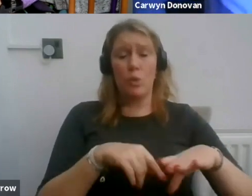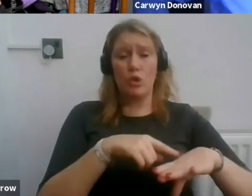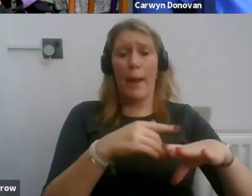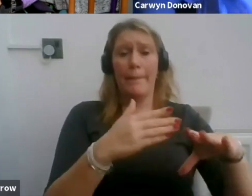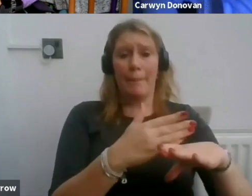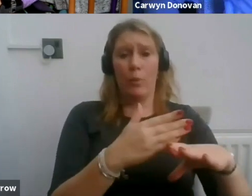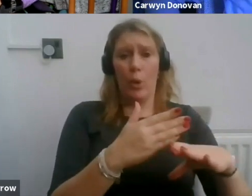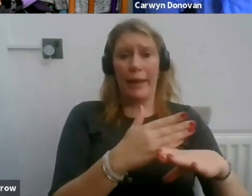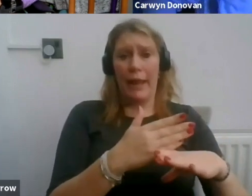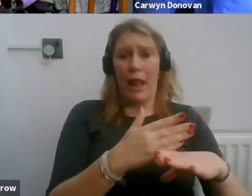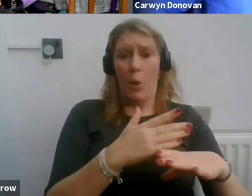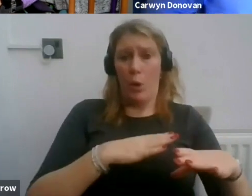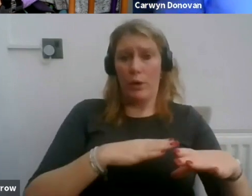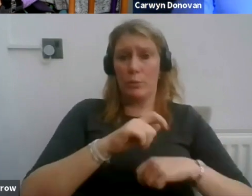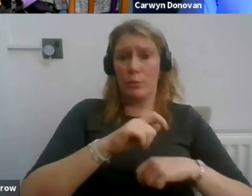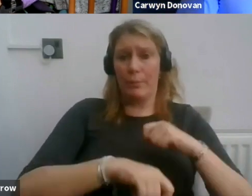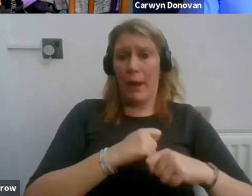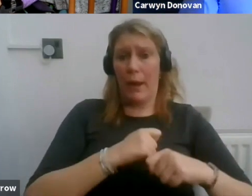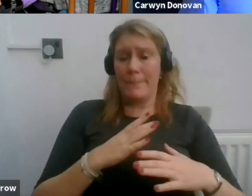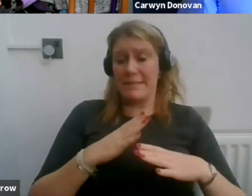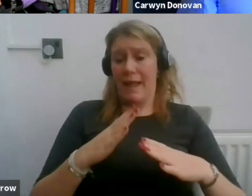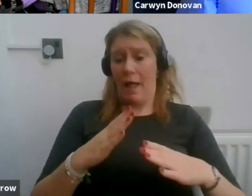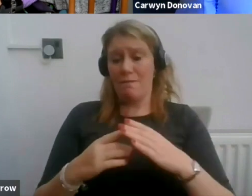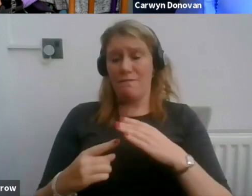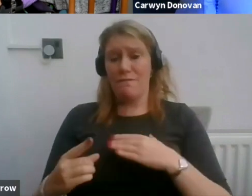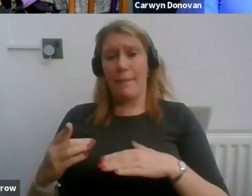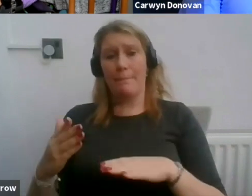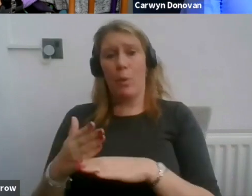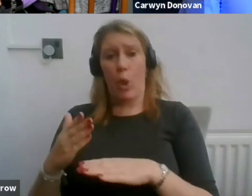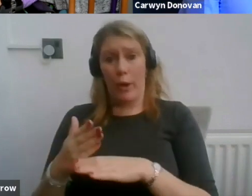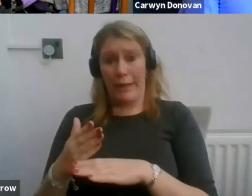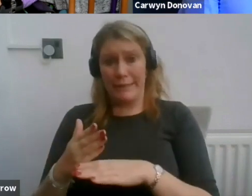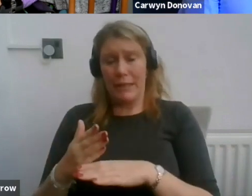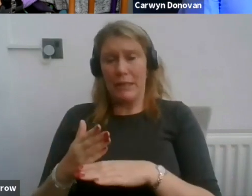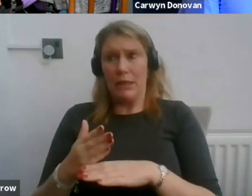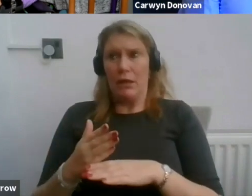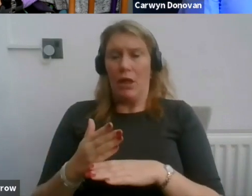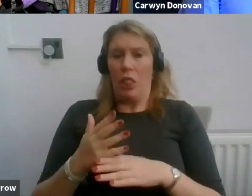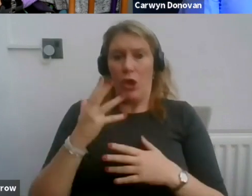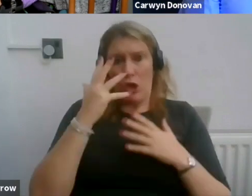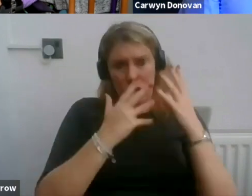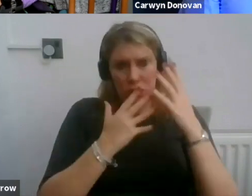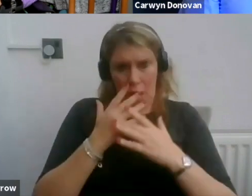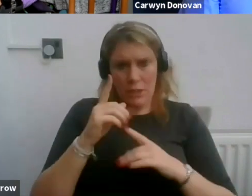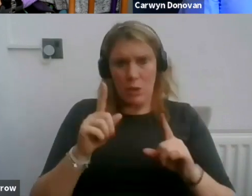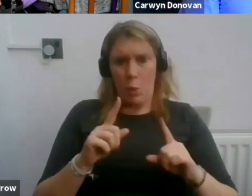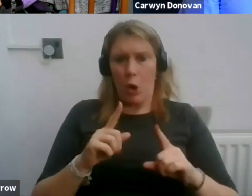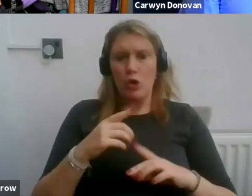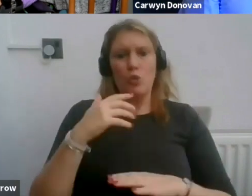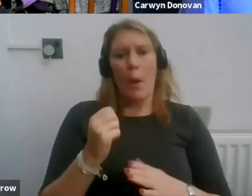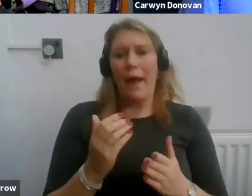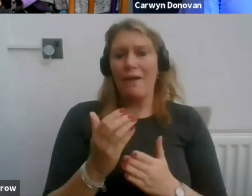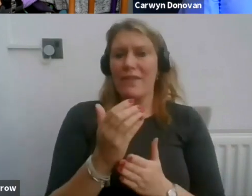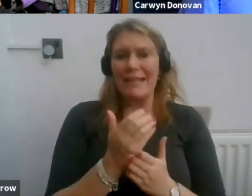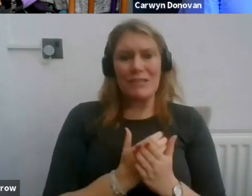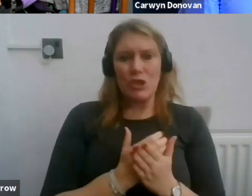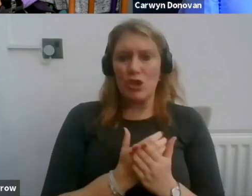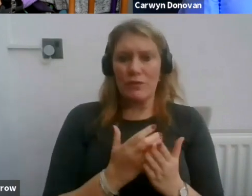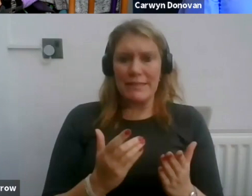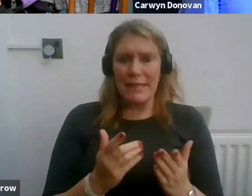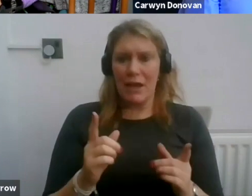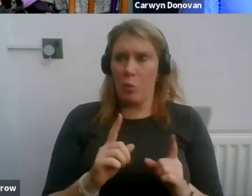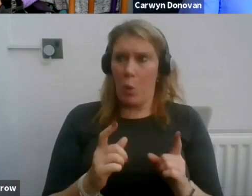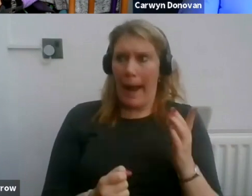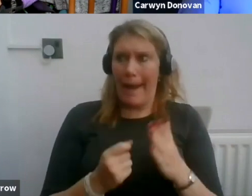what are the concerns? The concerns are, firstly, well, you don't have that security net of what